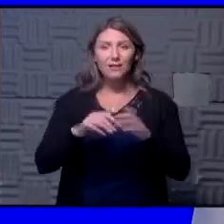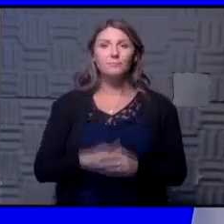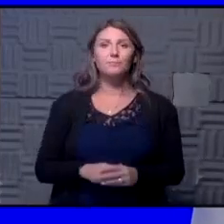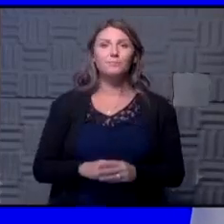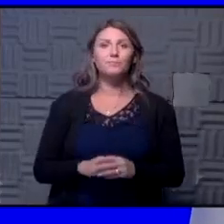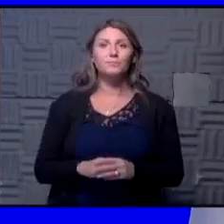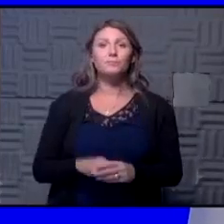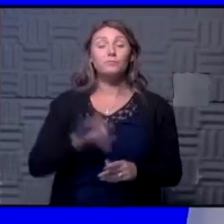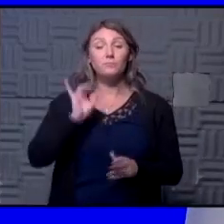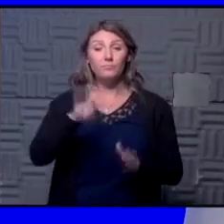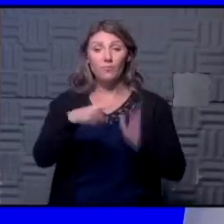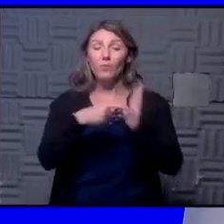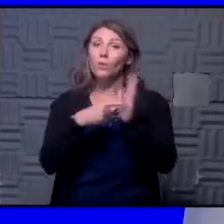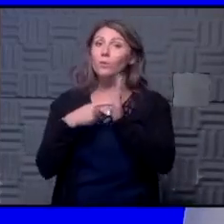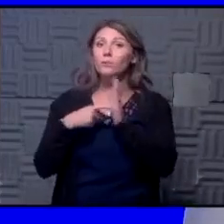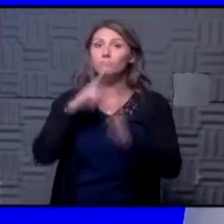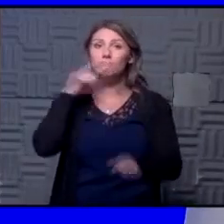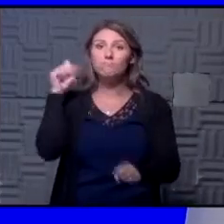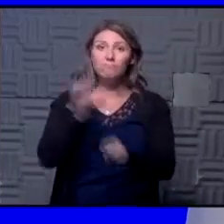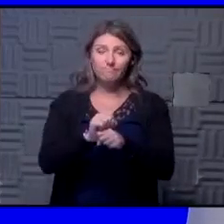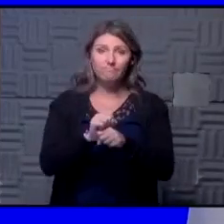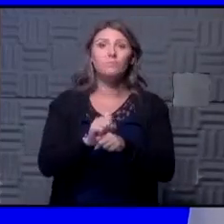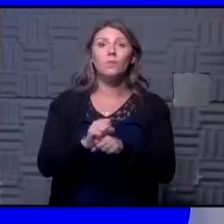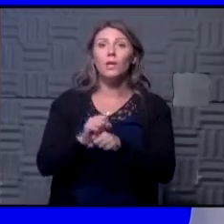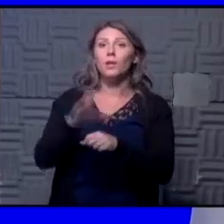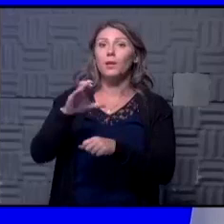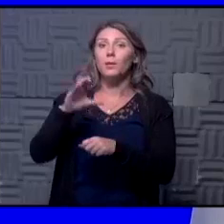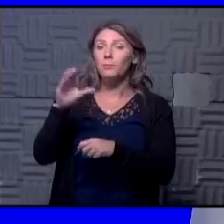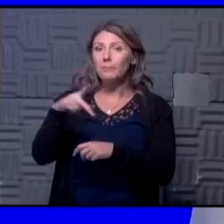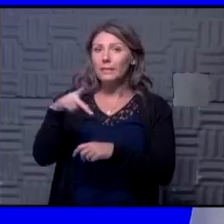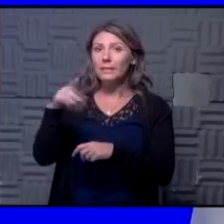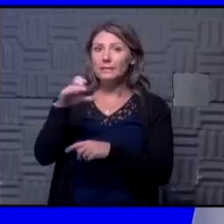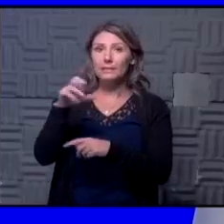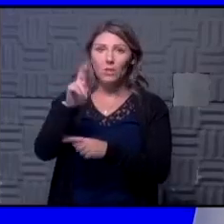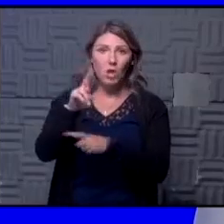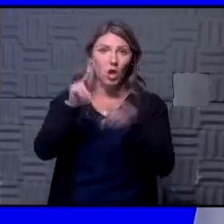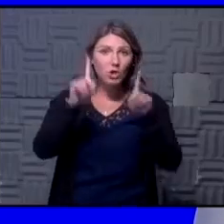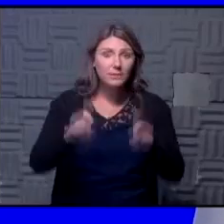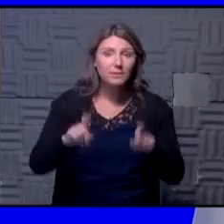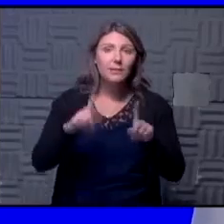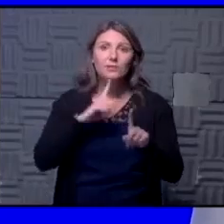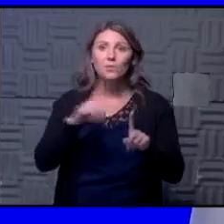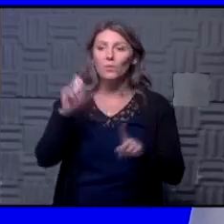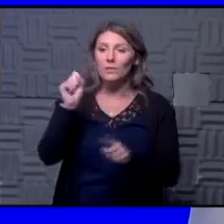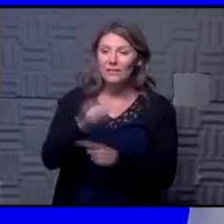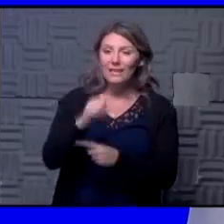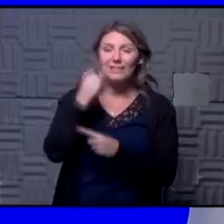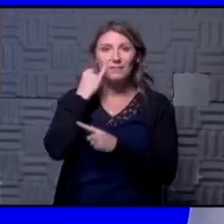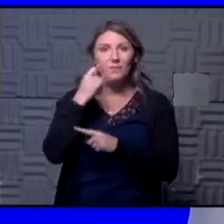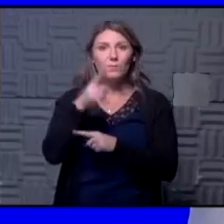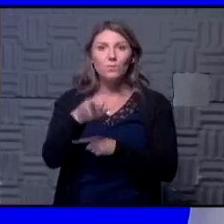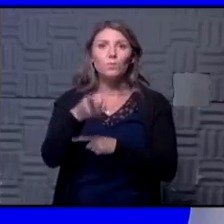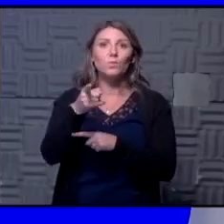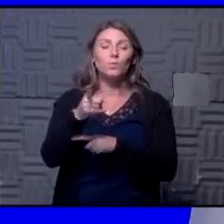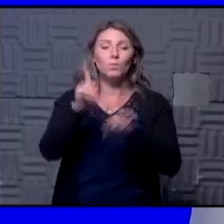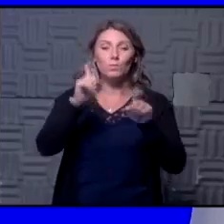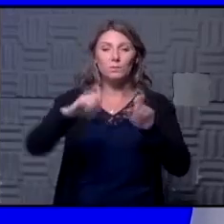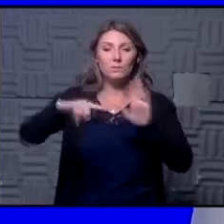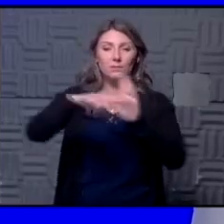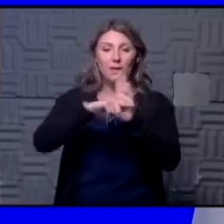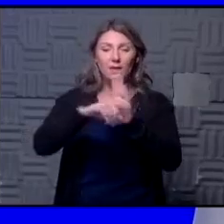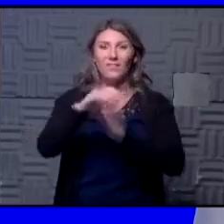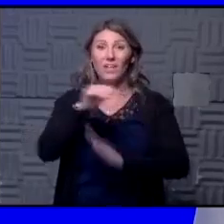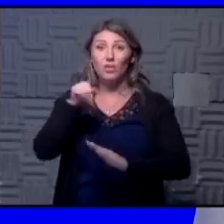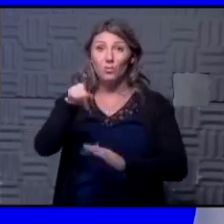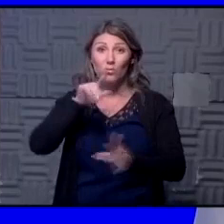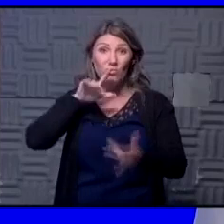that does require a confirmatory pcr test as well so yes if you test negative if you are a contact